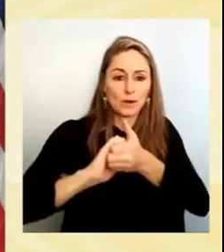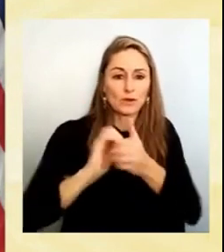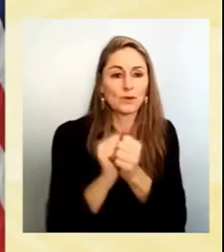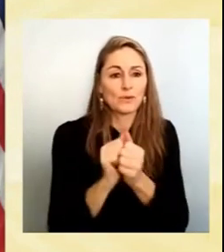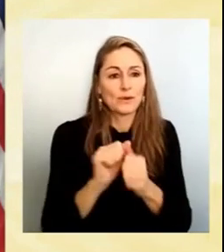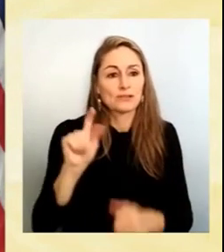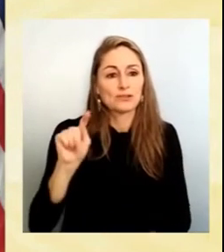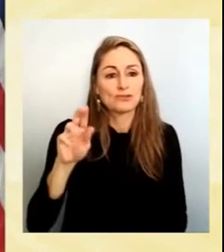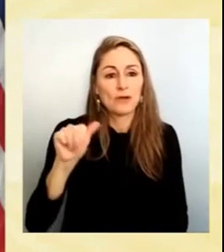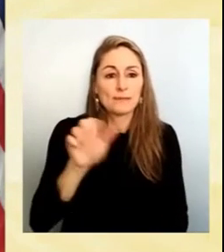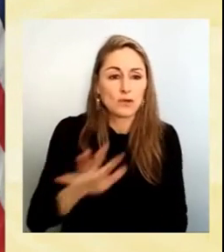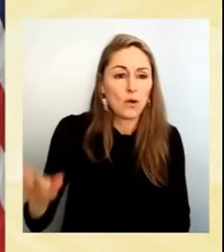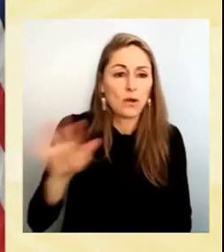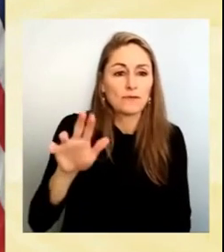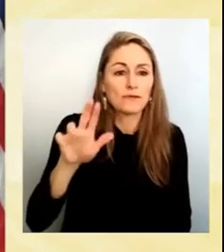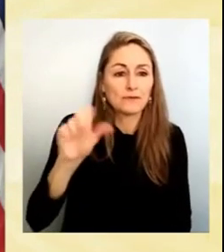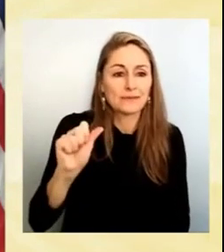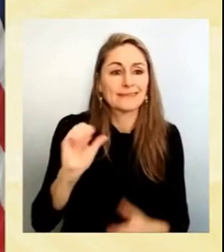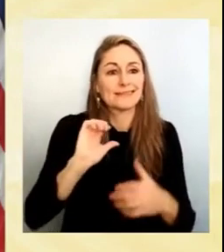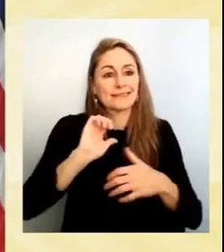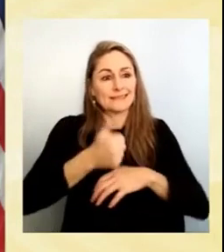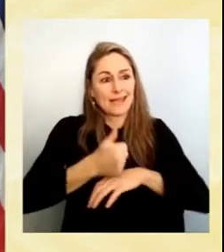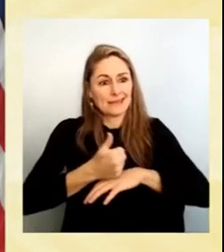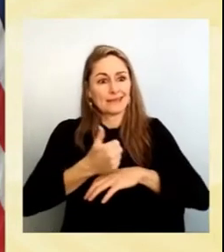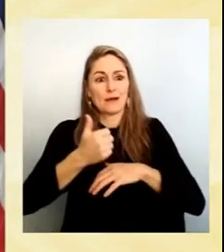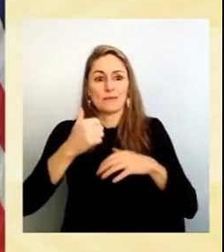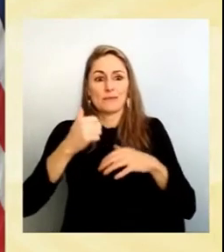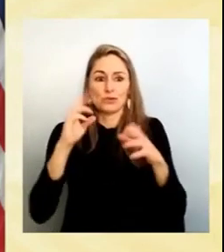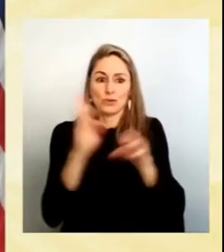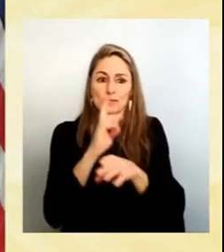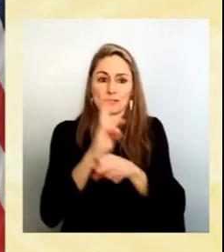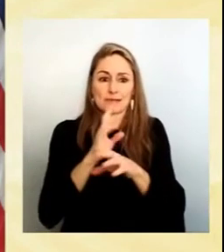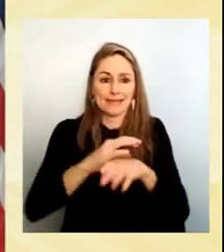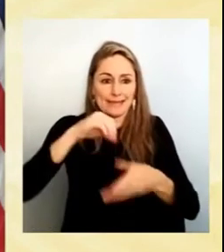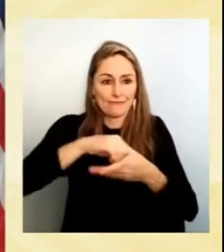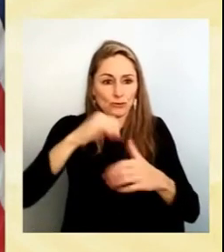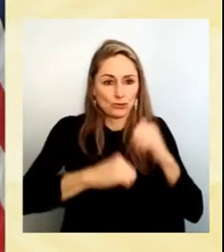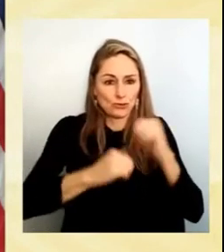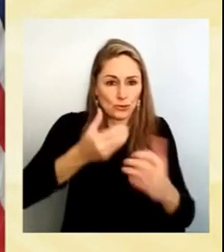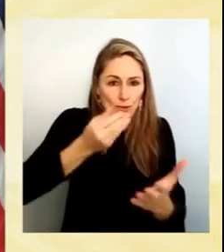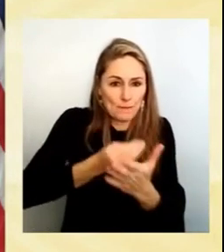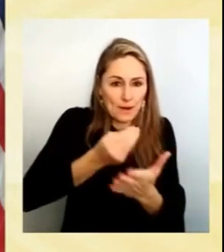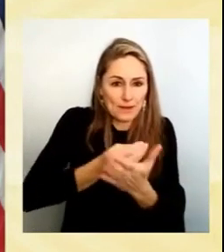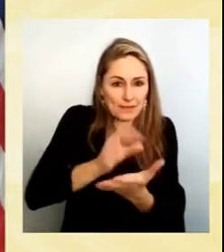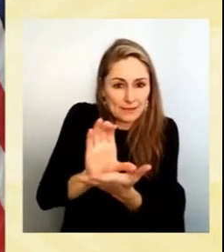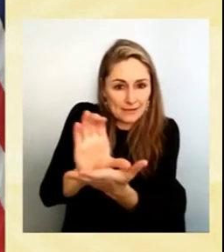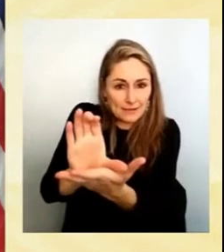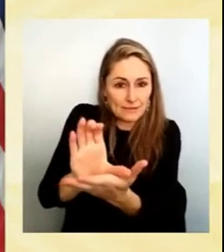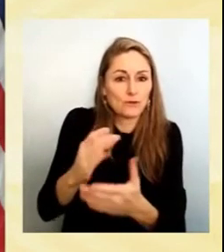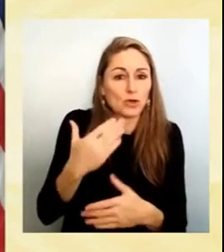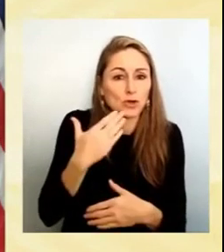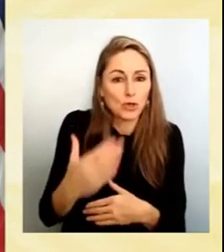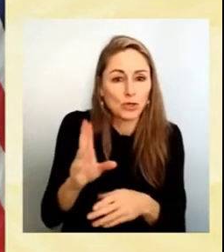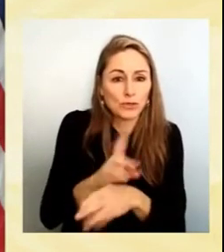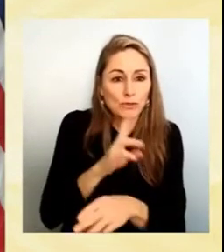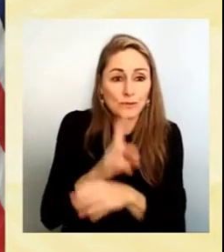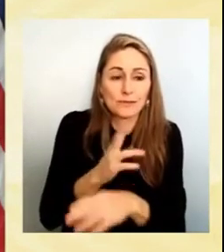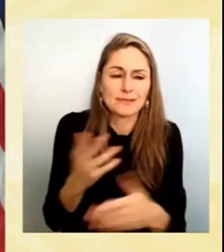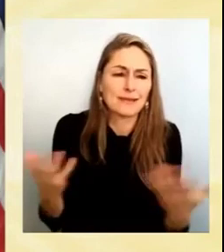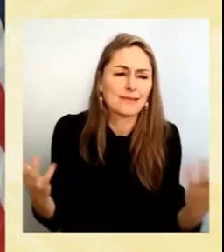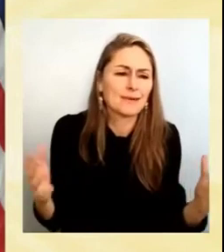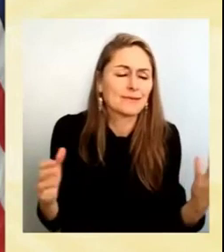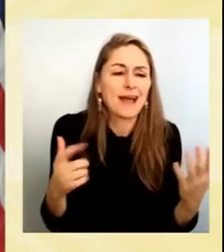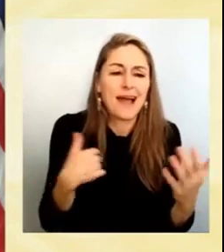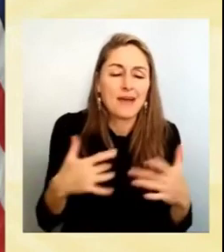putting those infrastructure and dollars to use. And, of course, that office is already hard at work helping to deliver billions in new funding. And I've been very